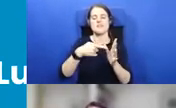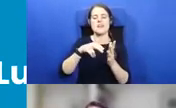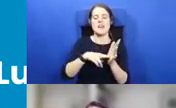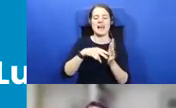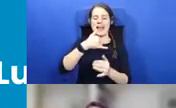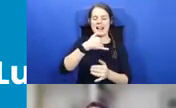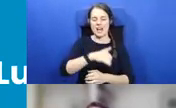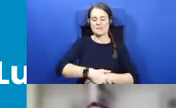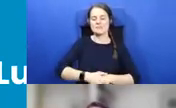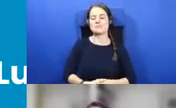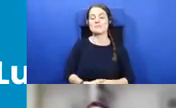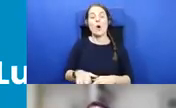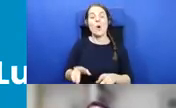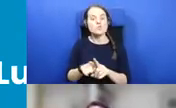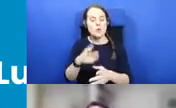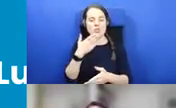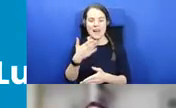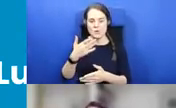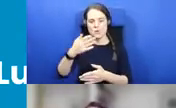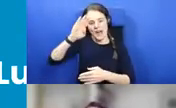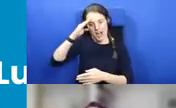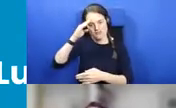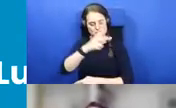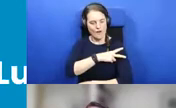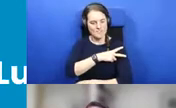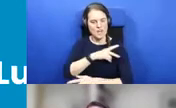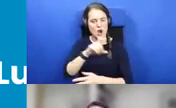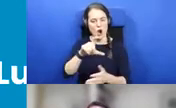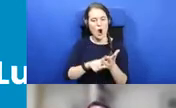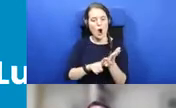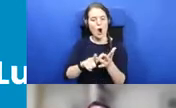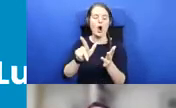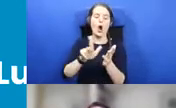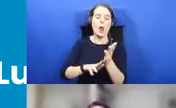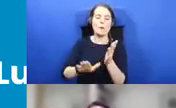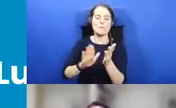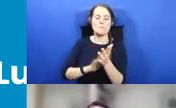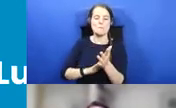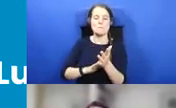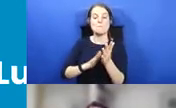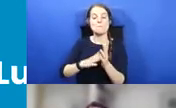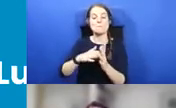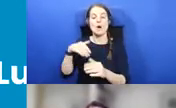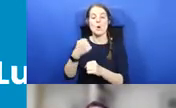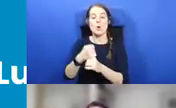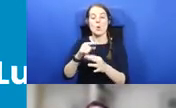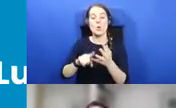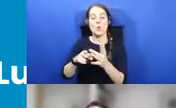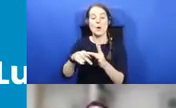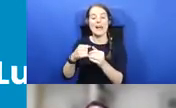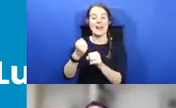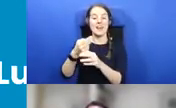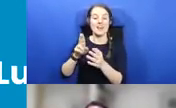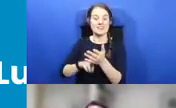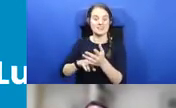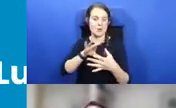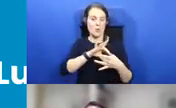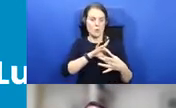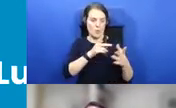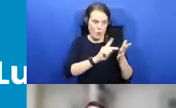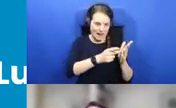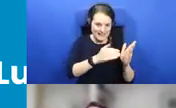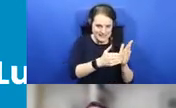officer, Colum McGuigan, who helped to organise this evening and is also working with me on taking forward the council's language strategy